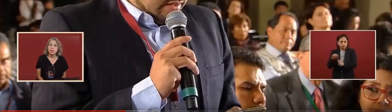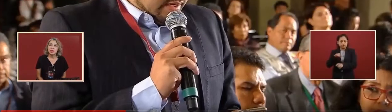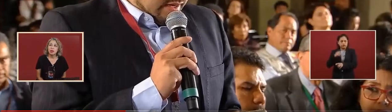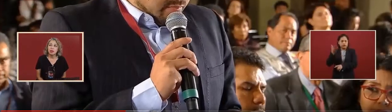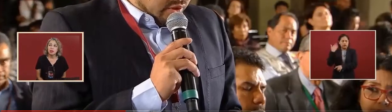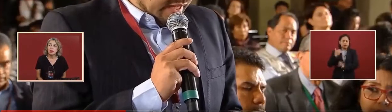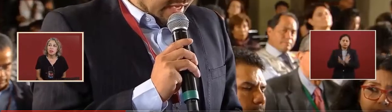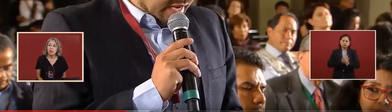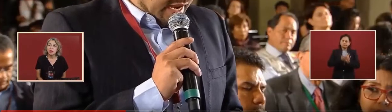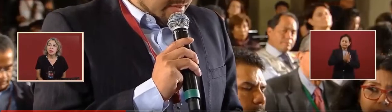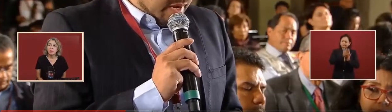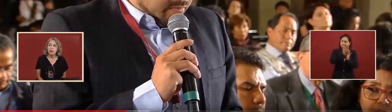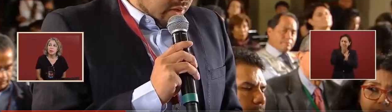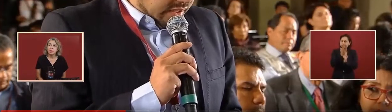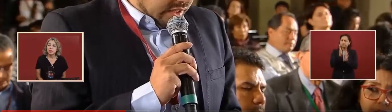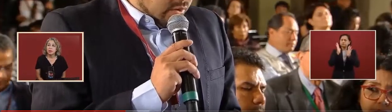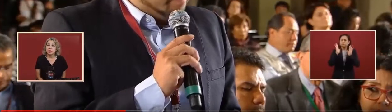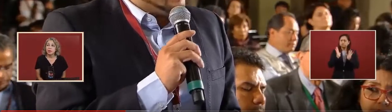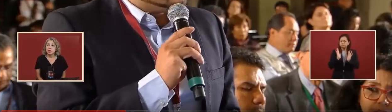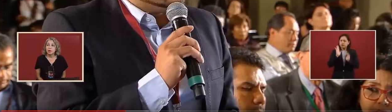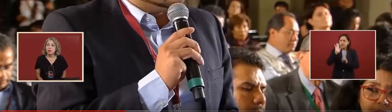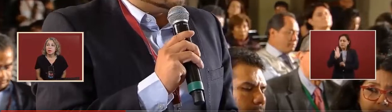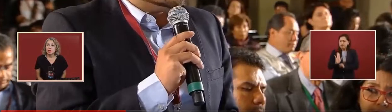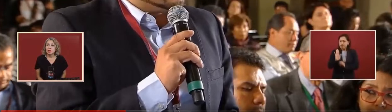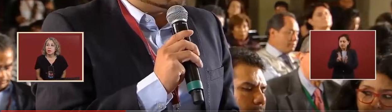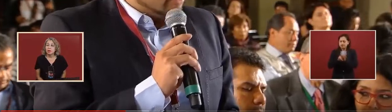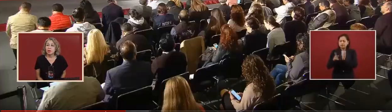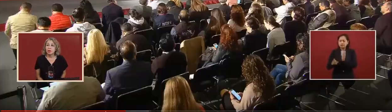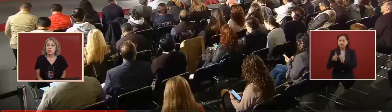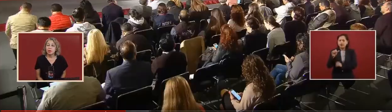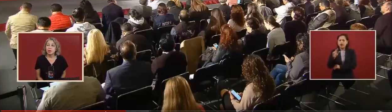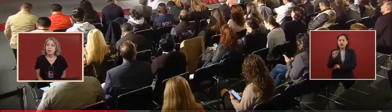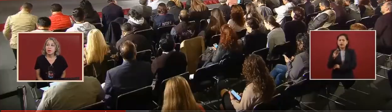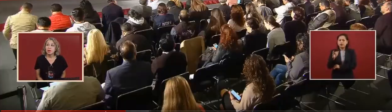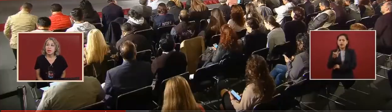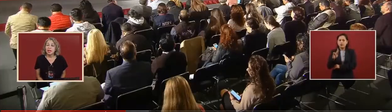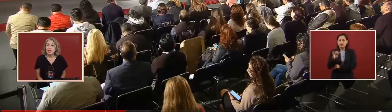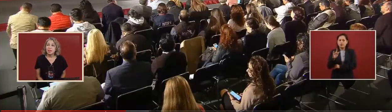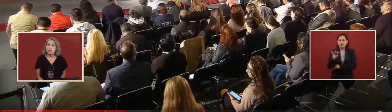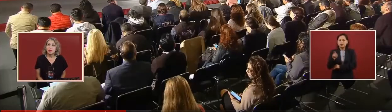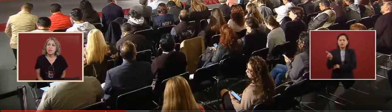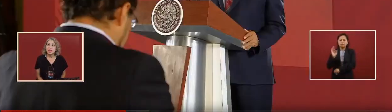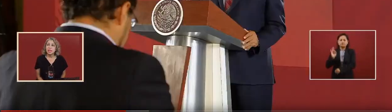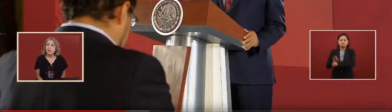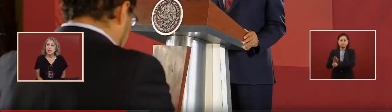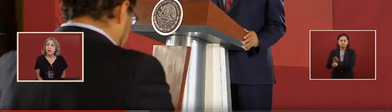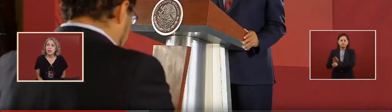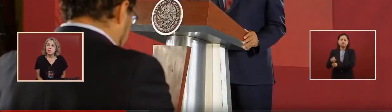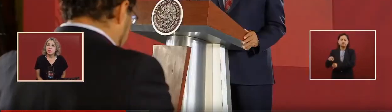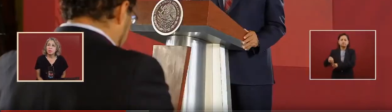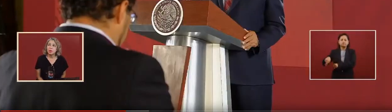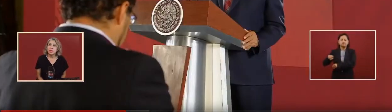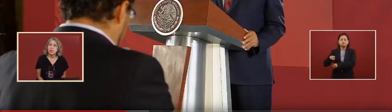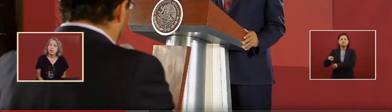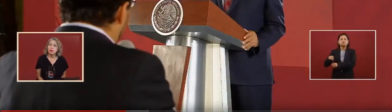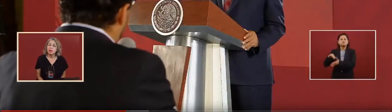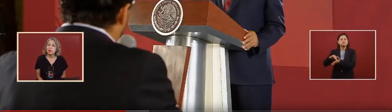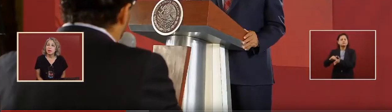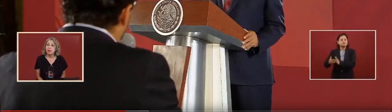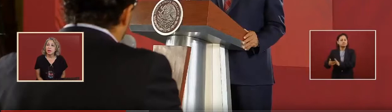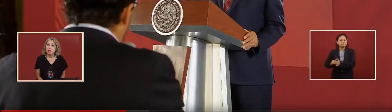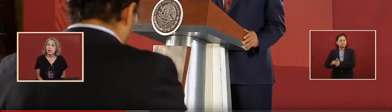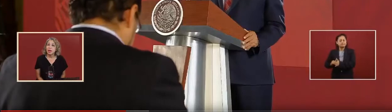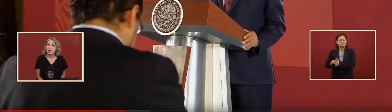and they're protecting animal political, and